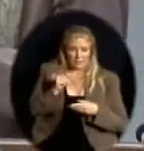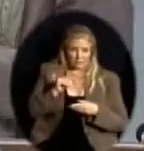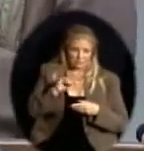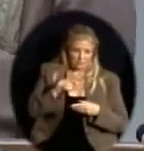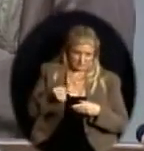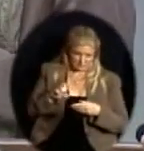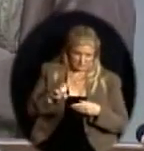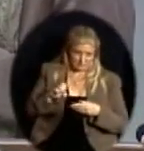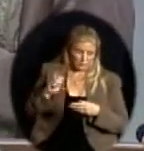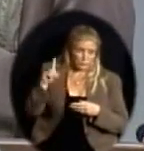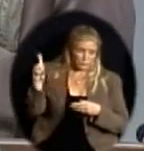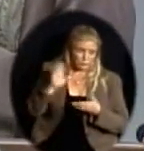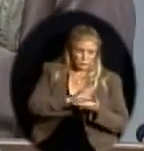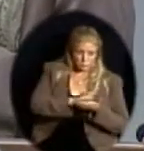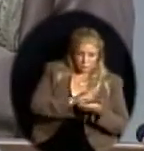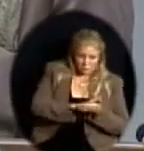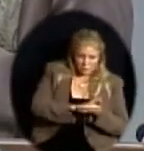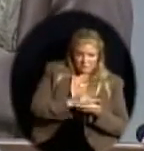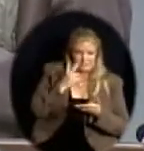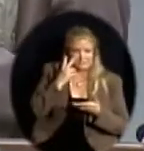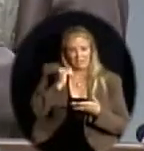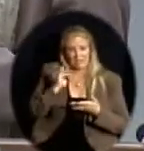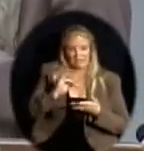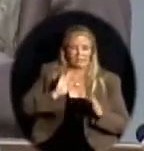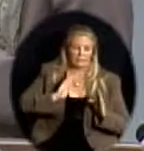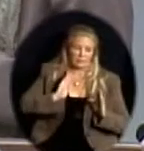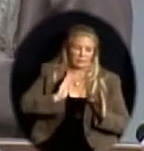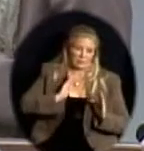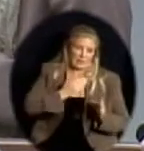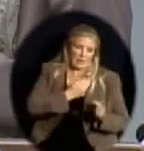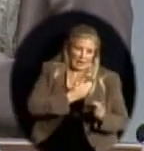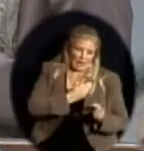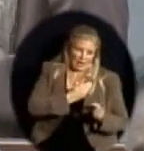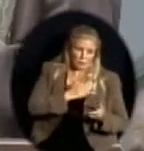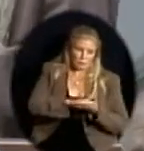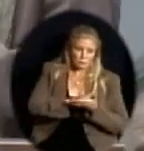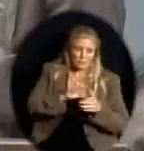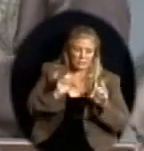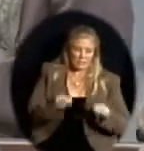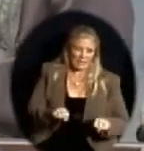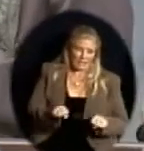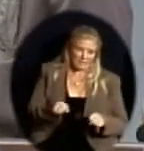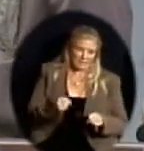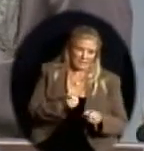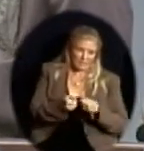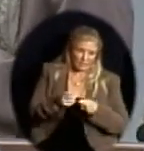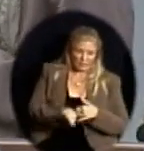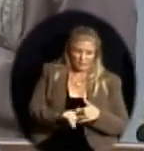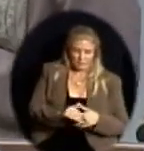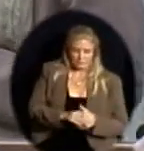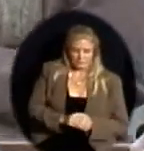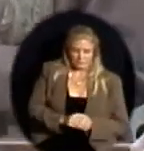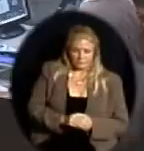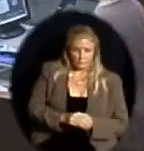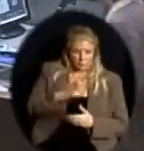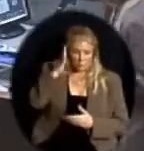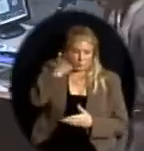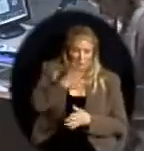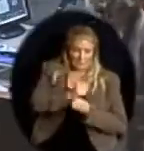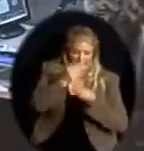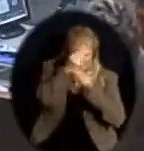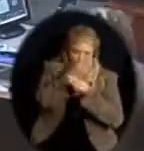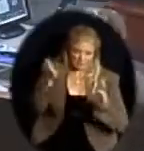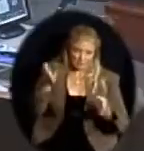this is something that our students can handle in the Olathe School District as we look at a curriculum change. Thank you. And you'll be having an update on that. Okay. Thank you.